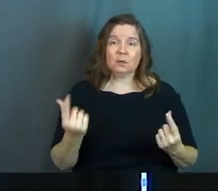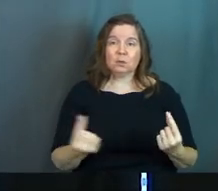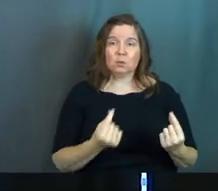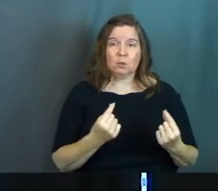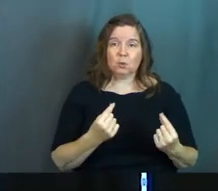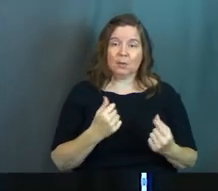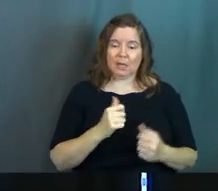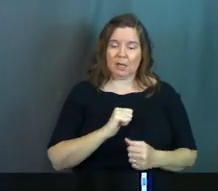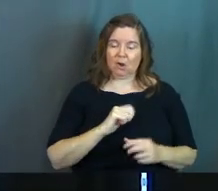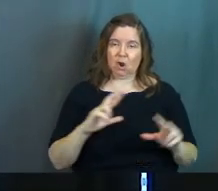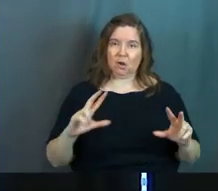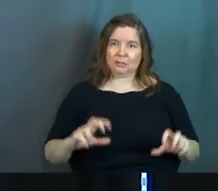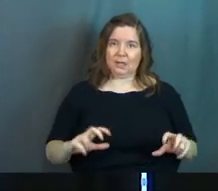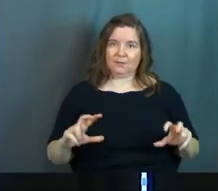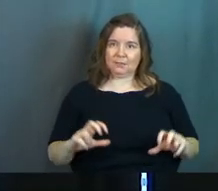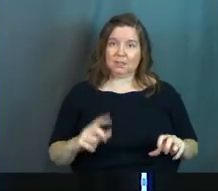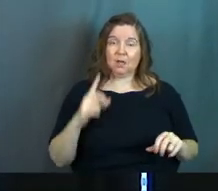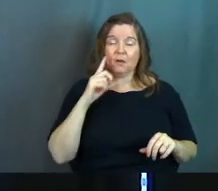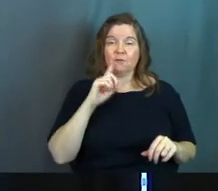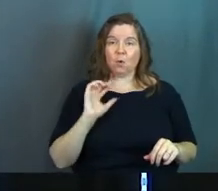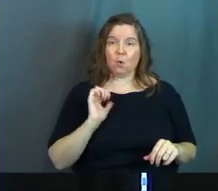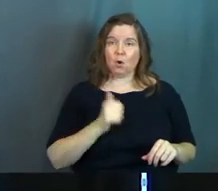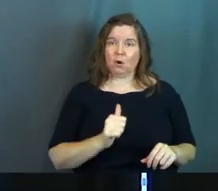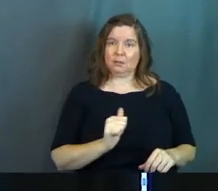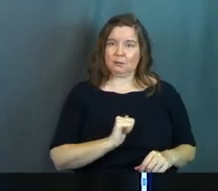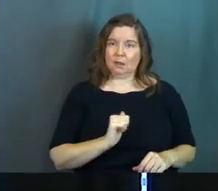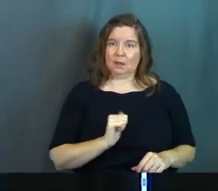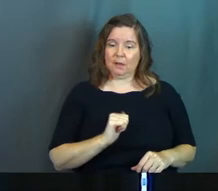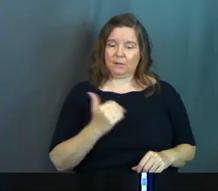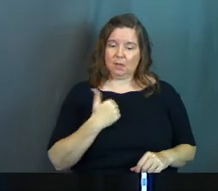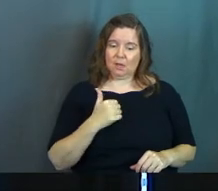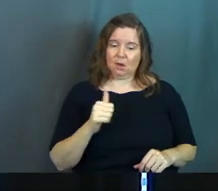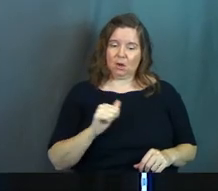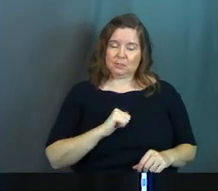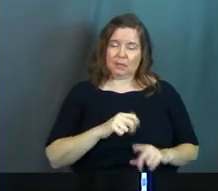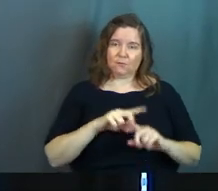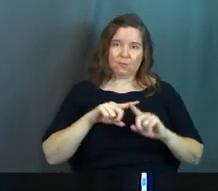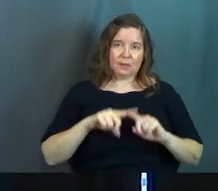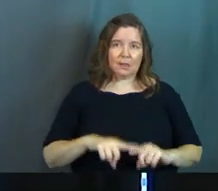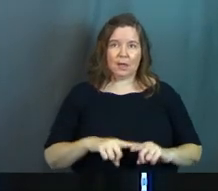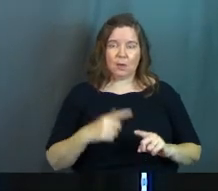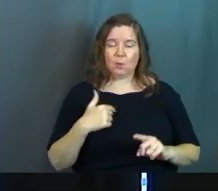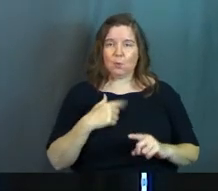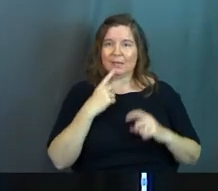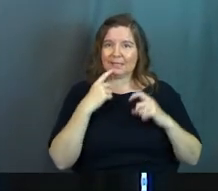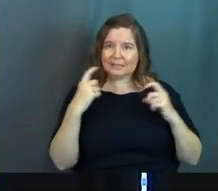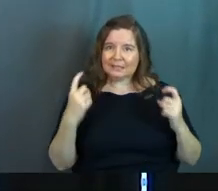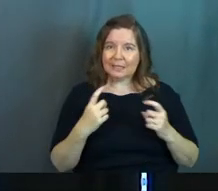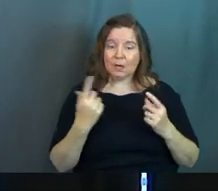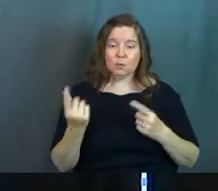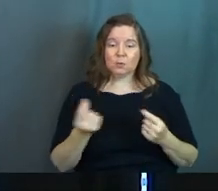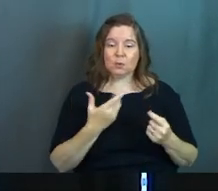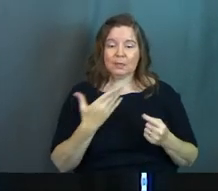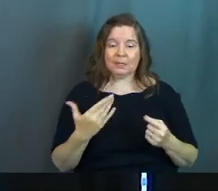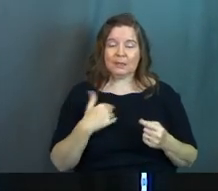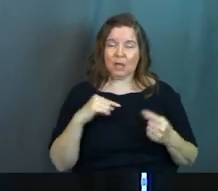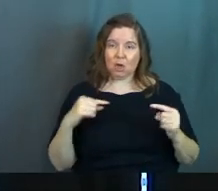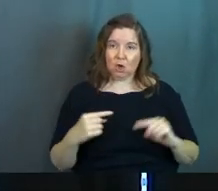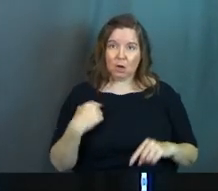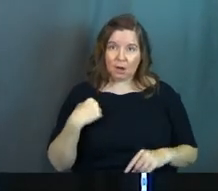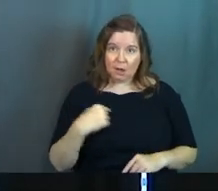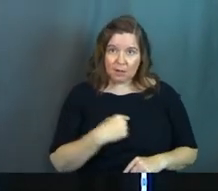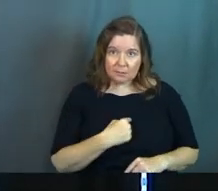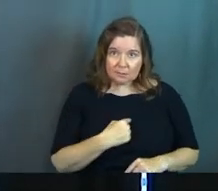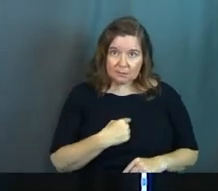in our selfishness for ourselves. In our self-reliance, we sin. And we do things that hurt